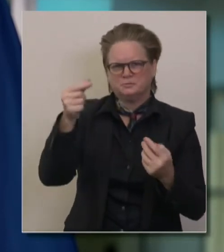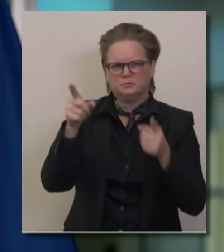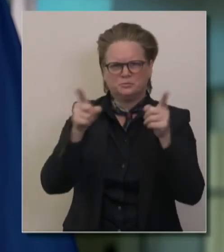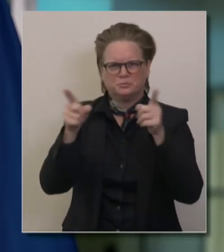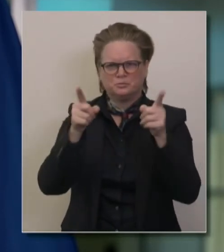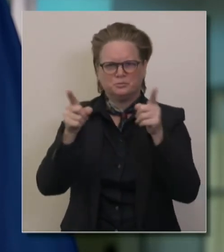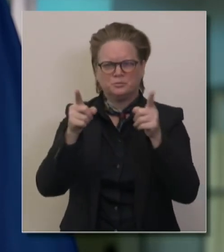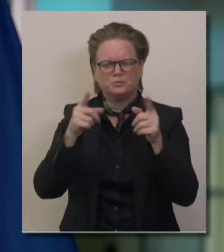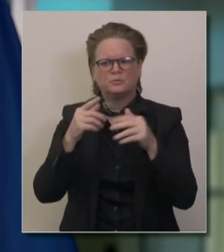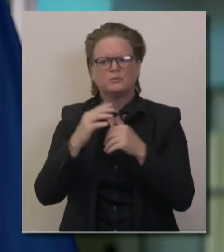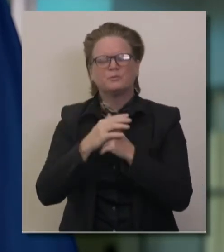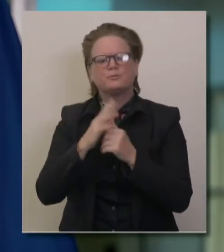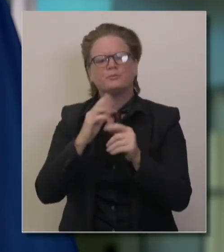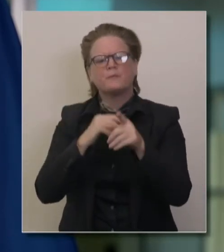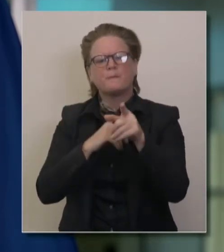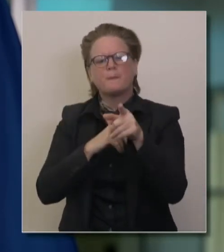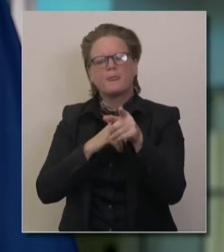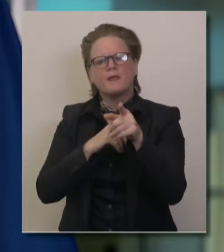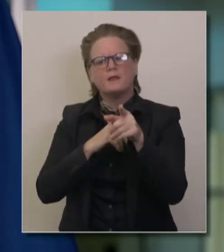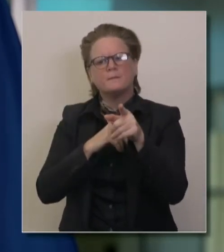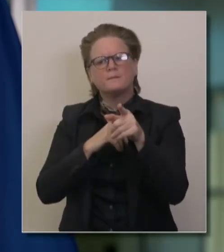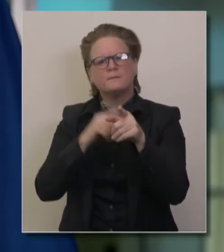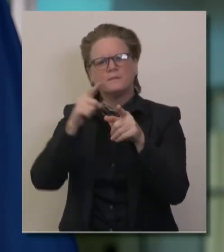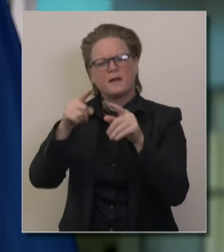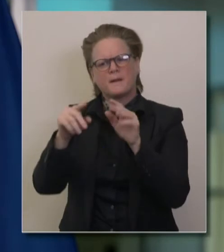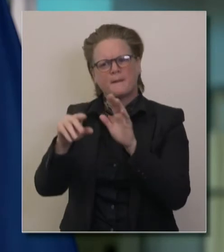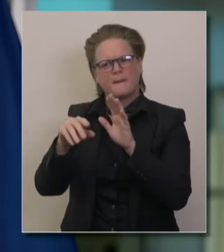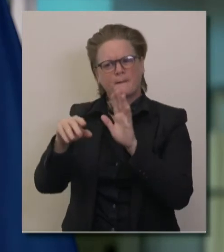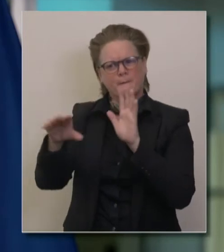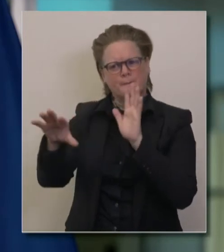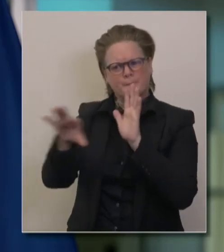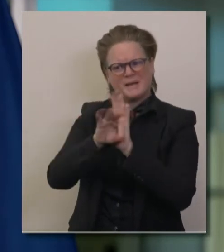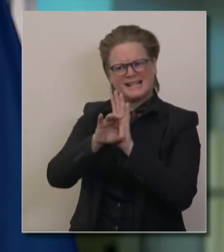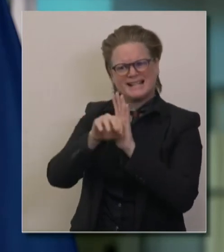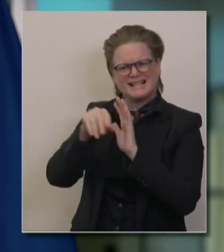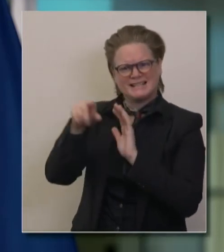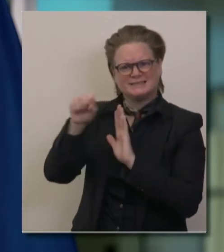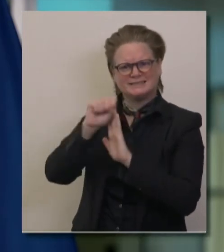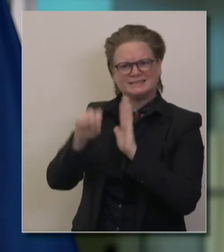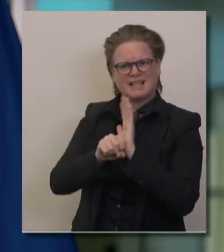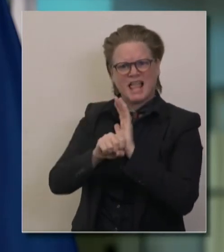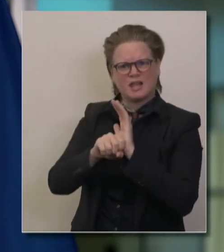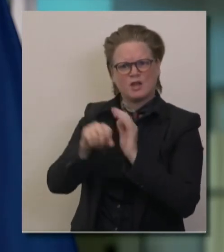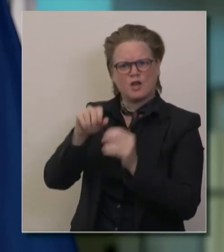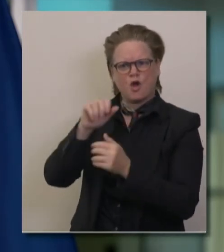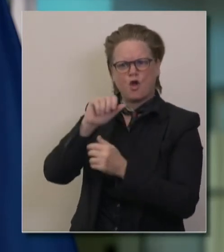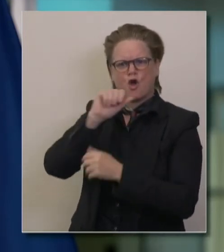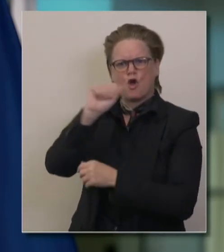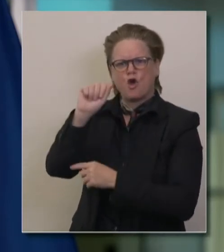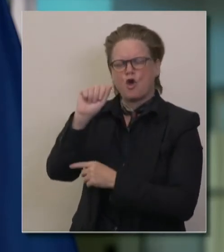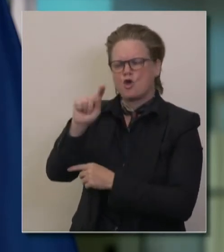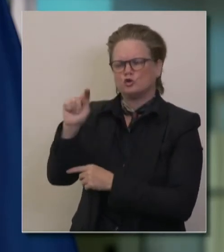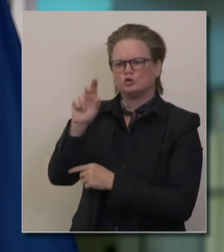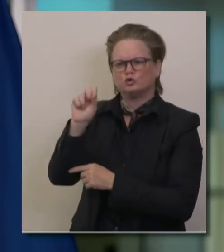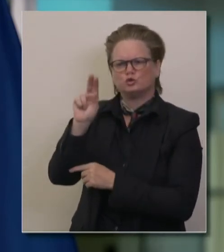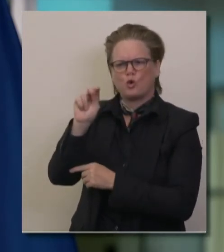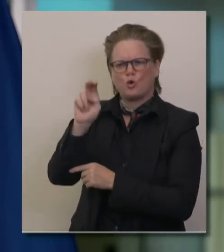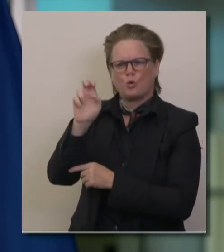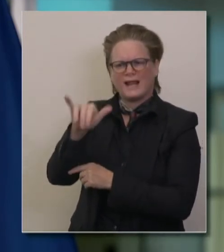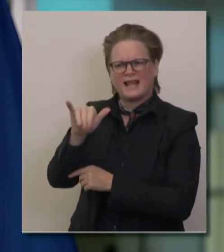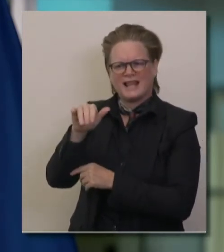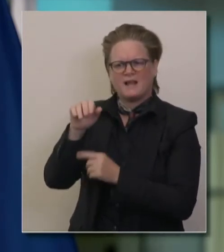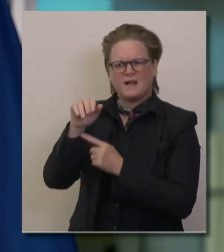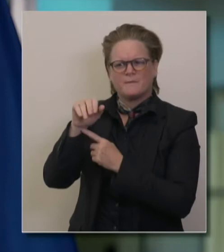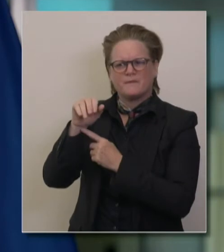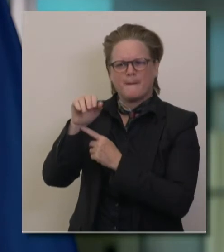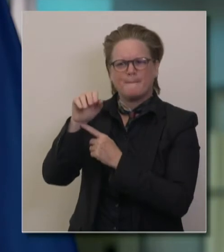Attorney General Javier Becerra to lead HHS potentially. I wanted to ask you specifically, you've got some big health care plans,